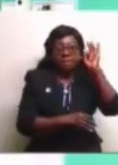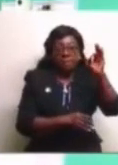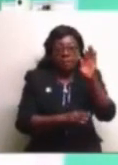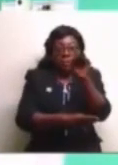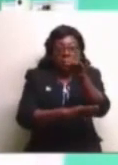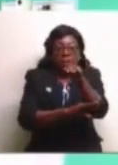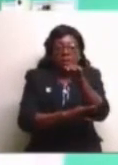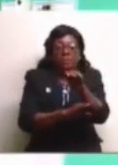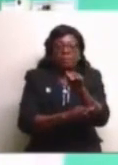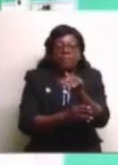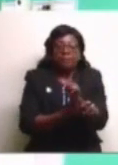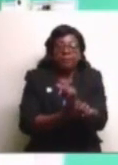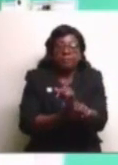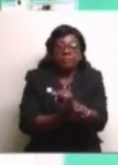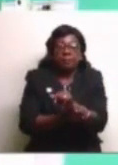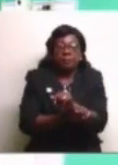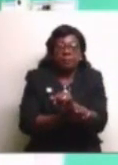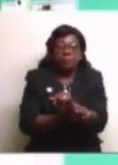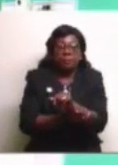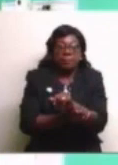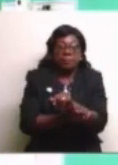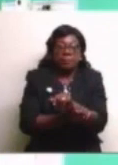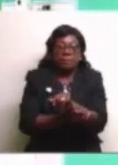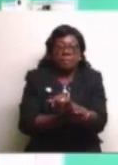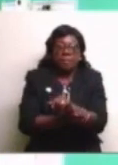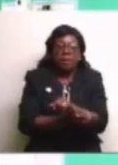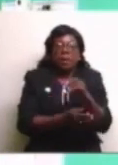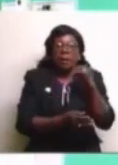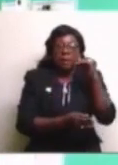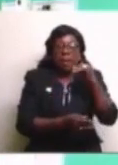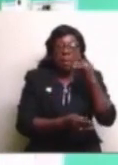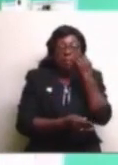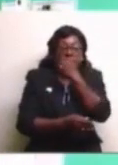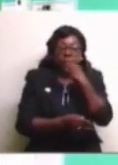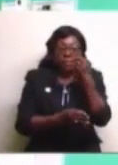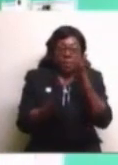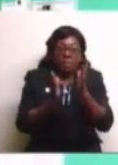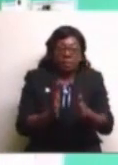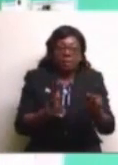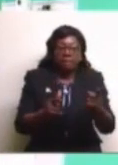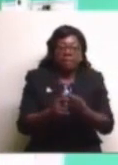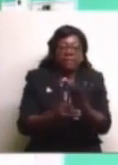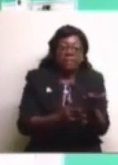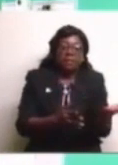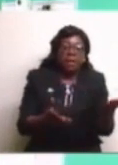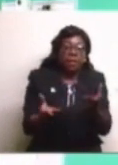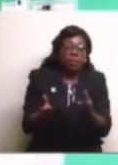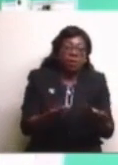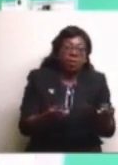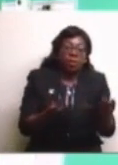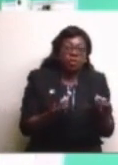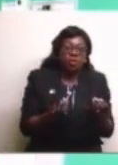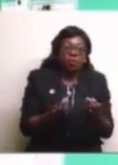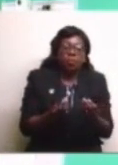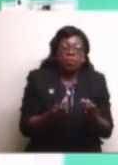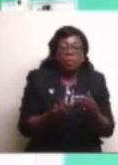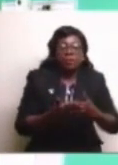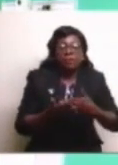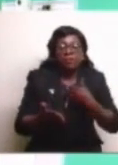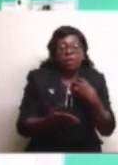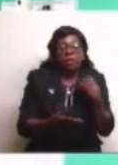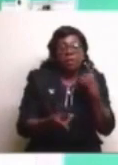Yeah, all right. Sorry. Madam Speaker, first thing I want to do before speaking about